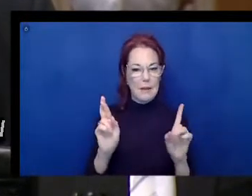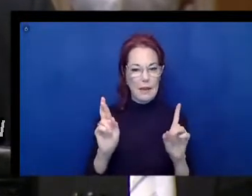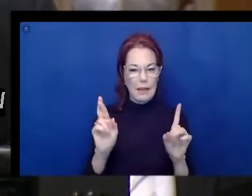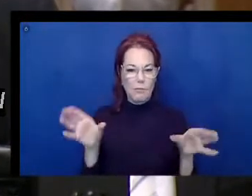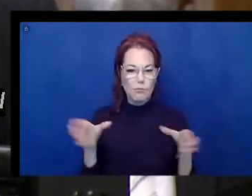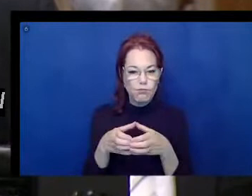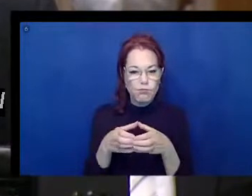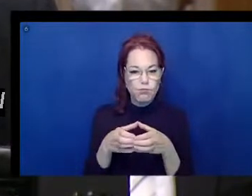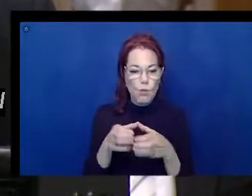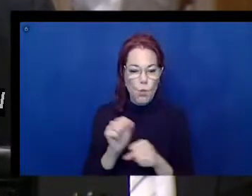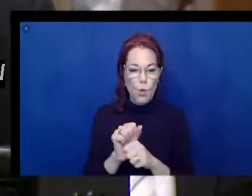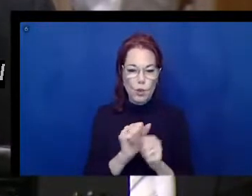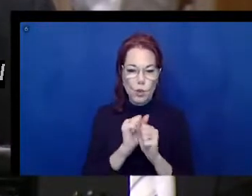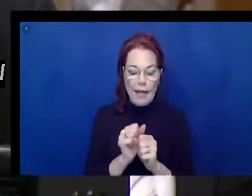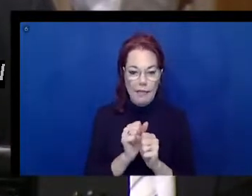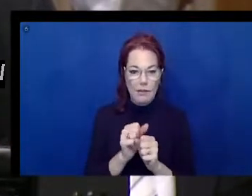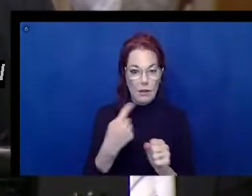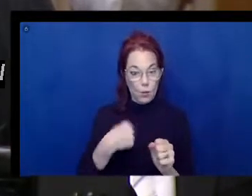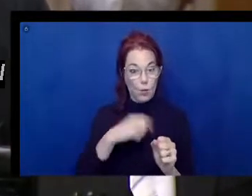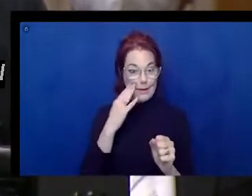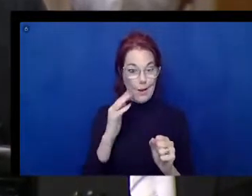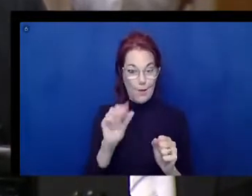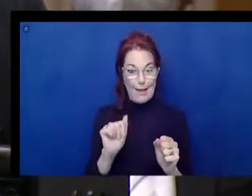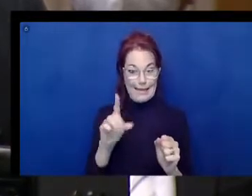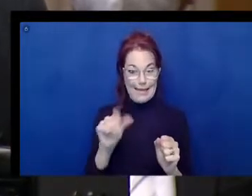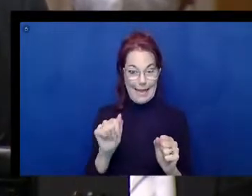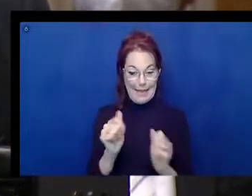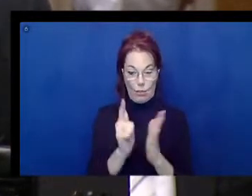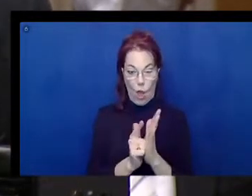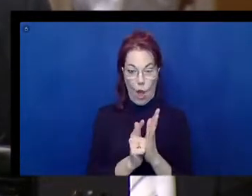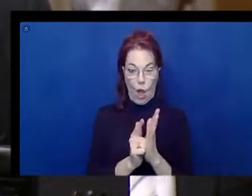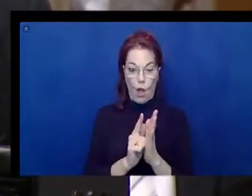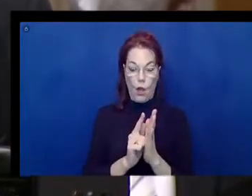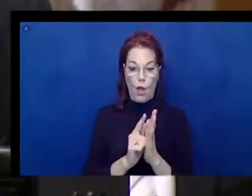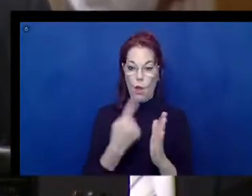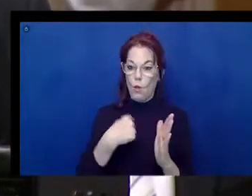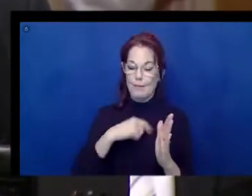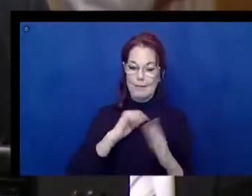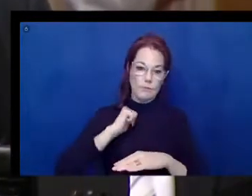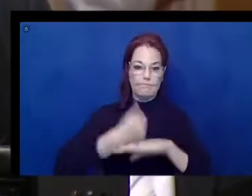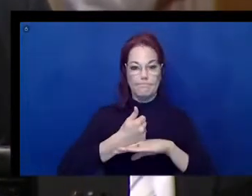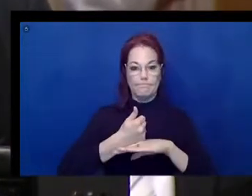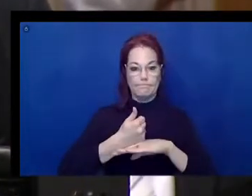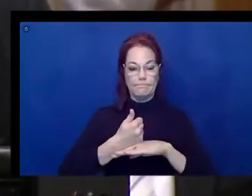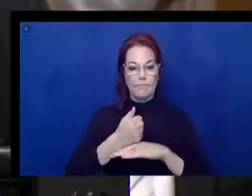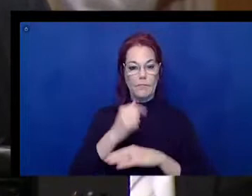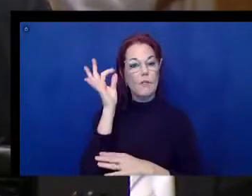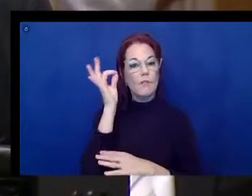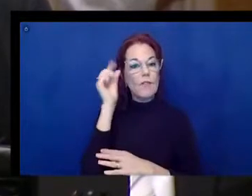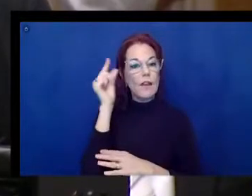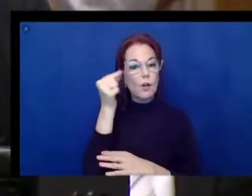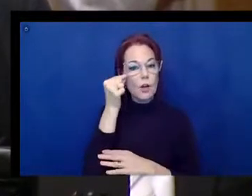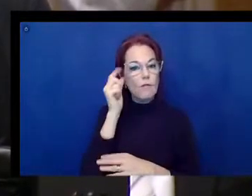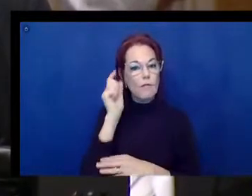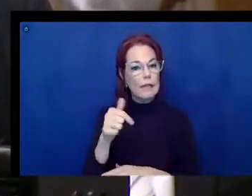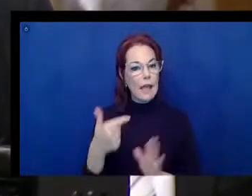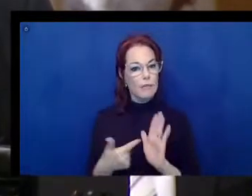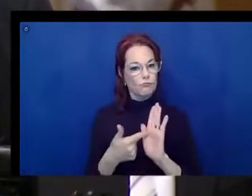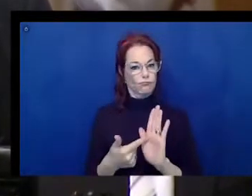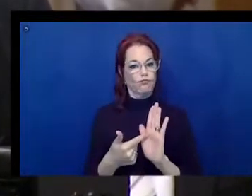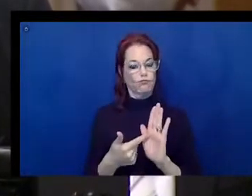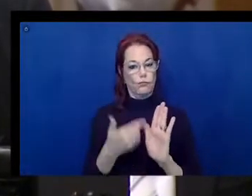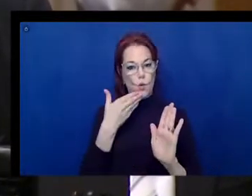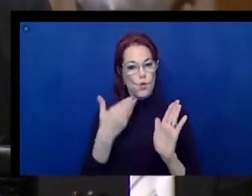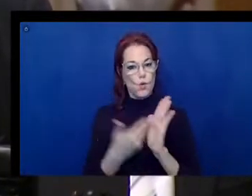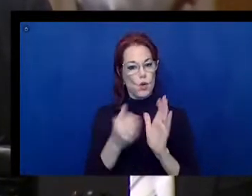it. And the federal government can be an exemplar. One, the federal government can continue to strive to be a model employer, making sure that blind